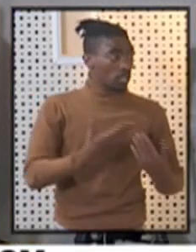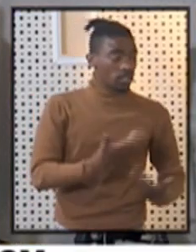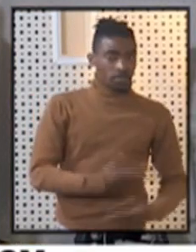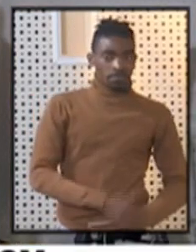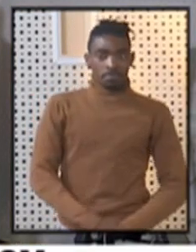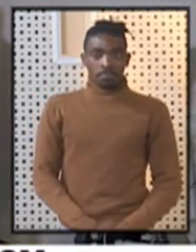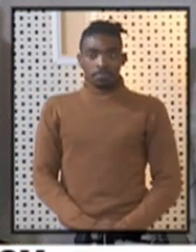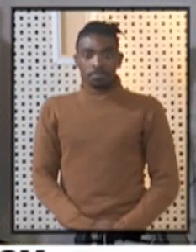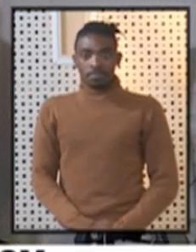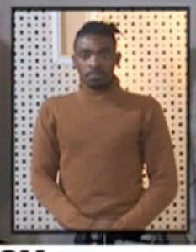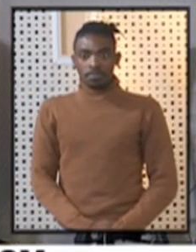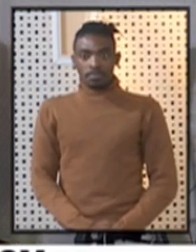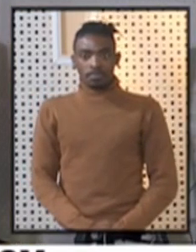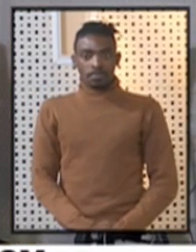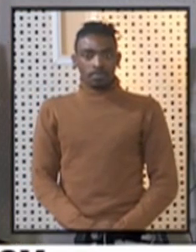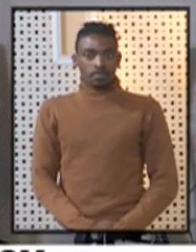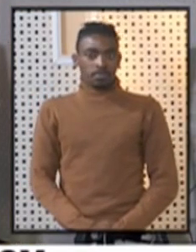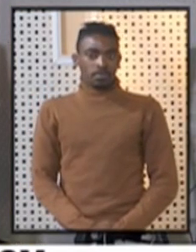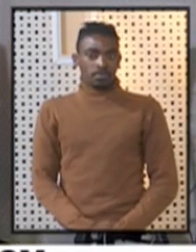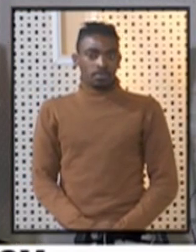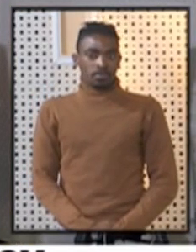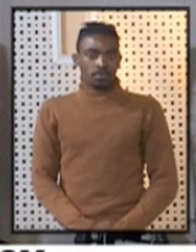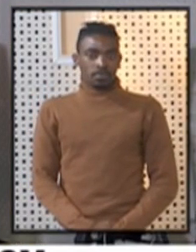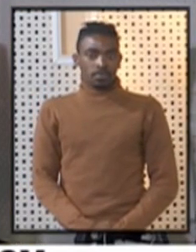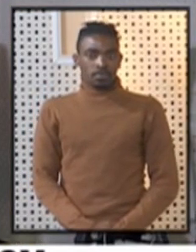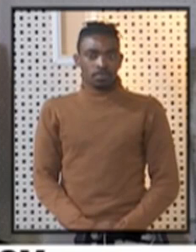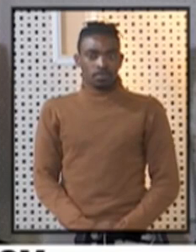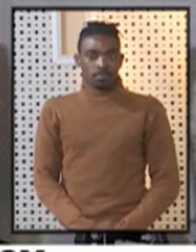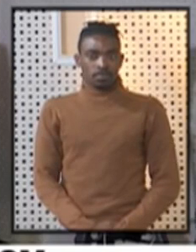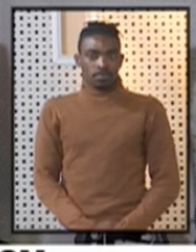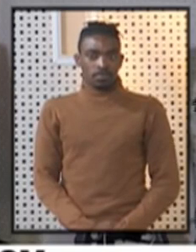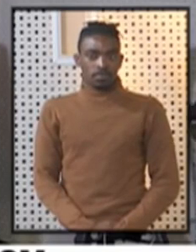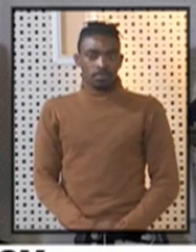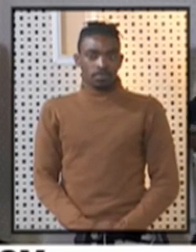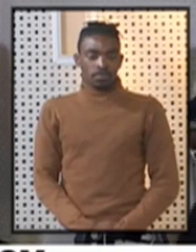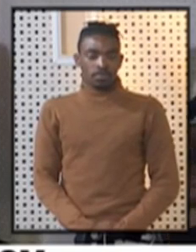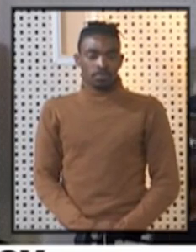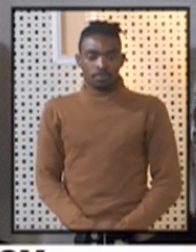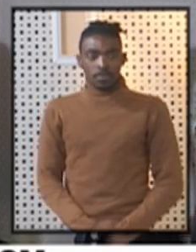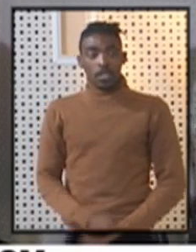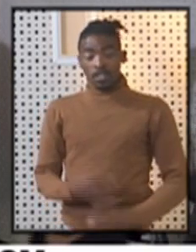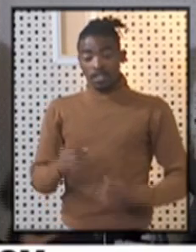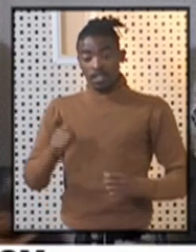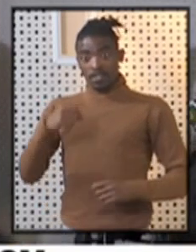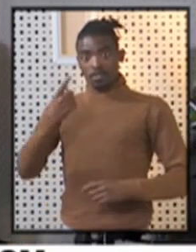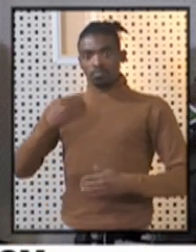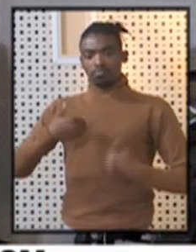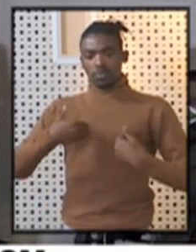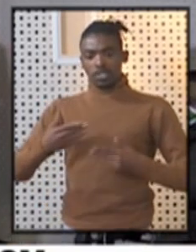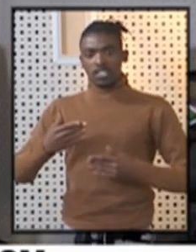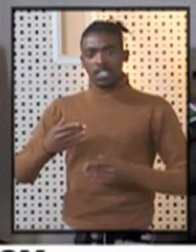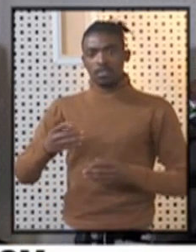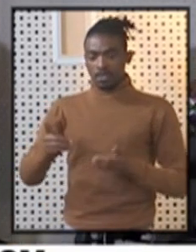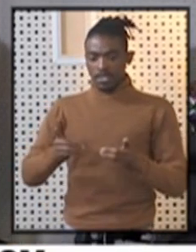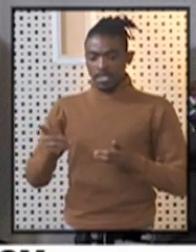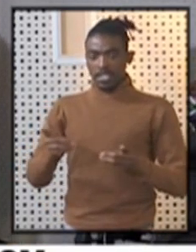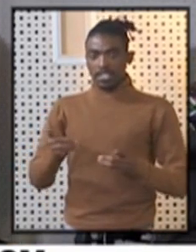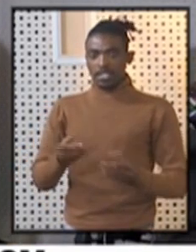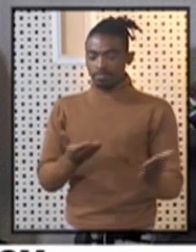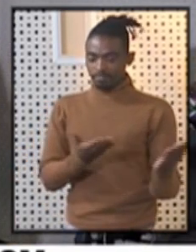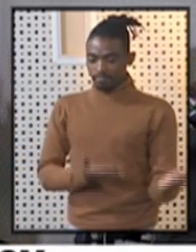I think the DG will start on coming. Then we'll start first with the Director General of the Department of Tourism and DG.